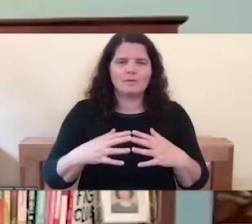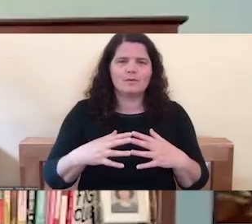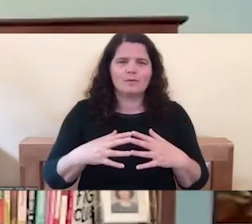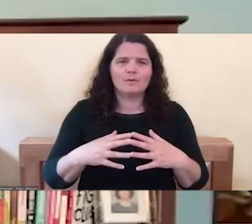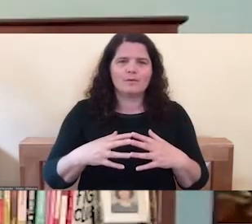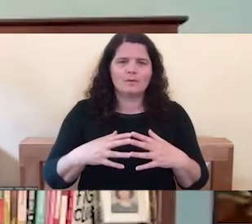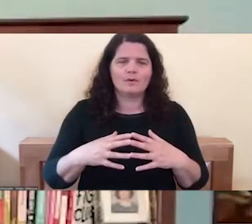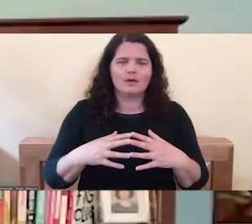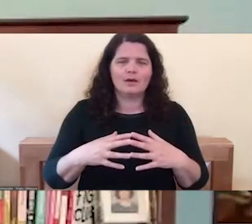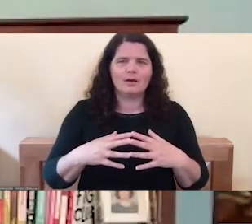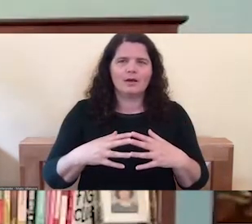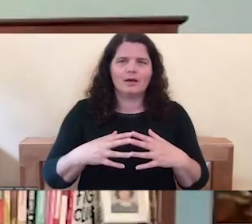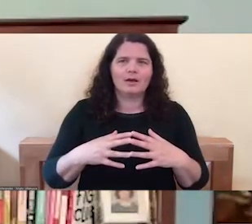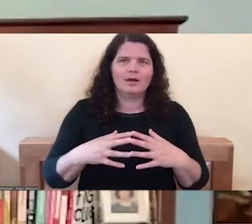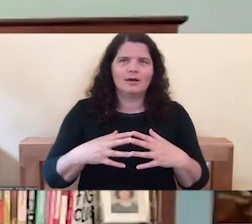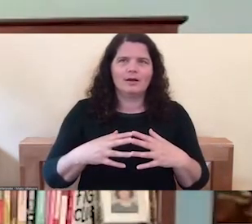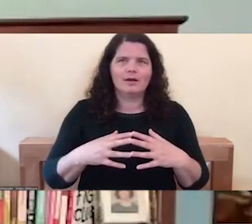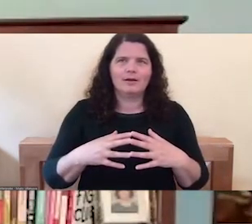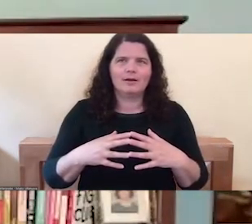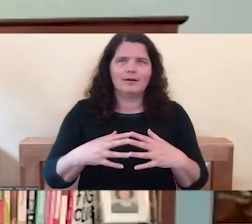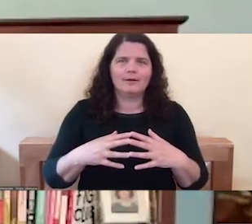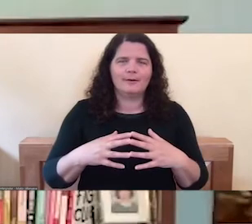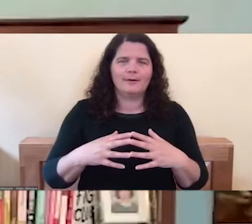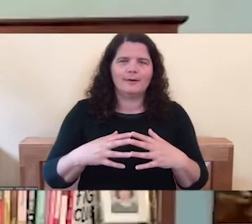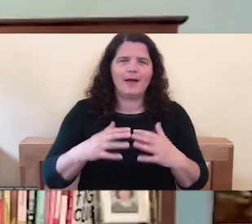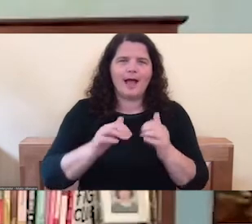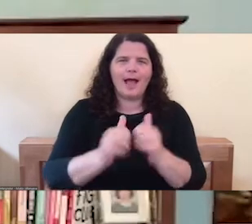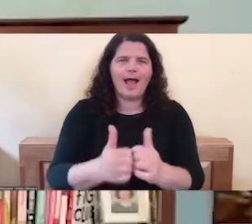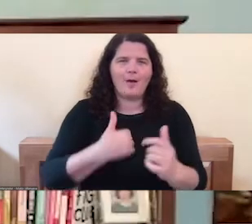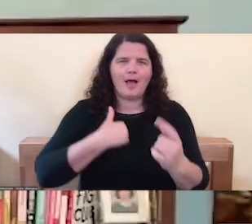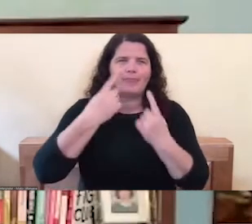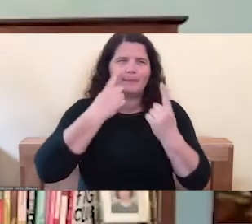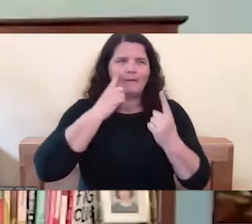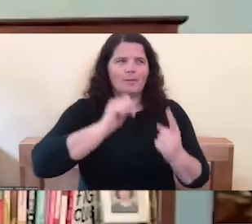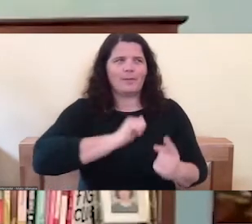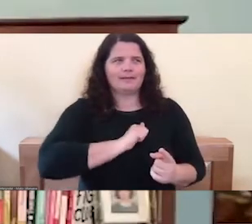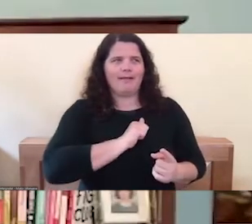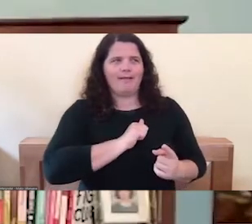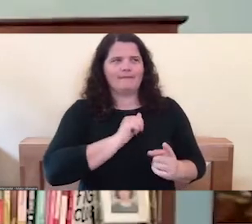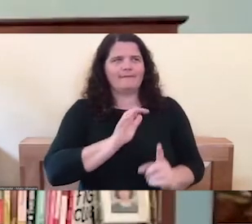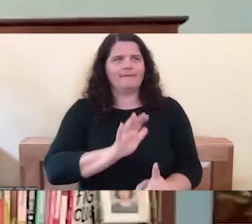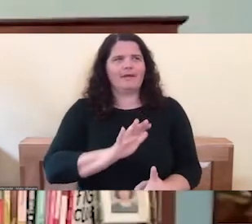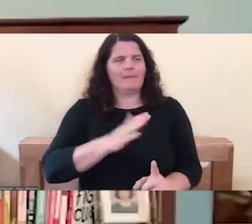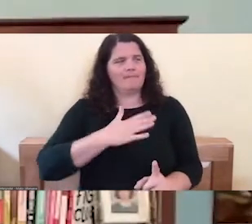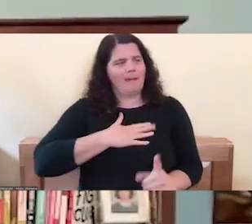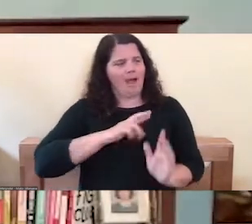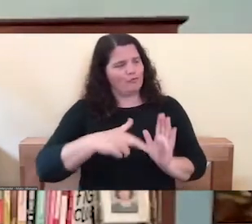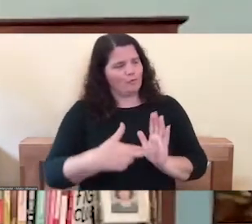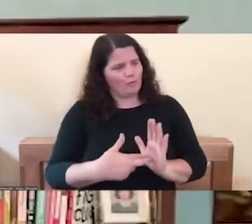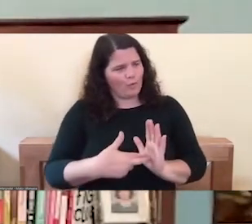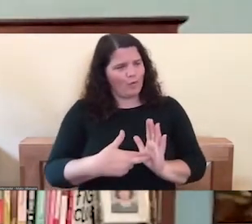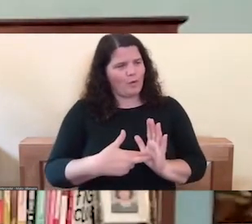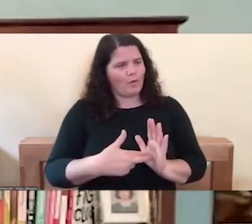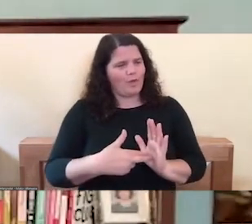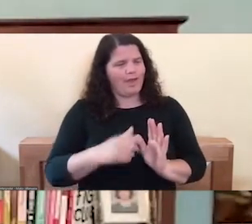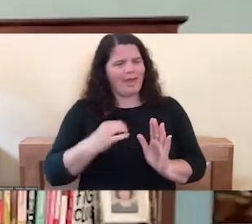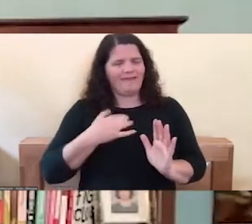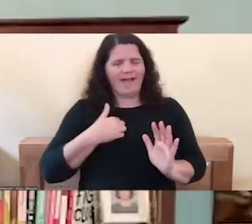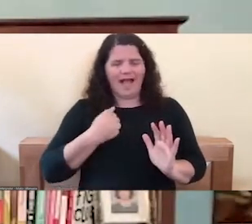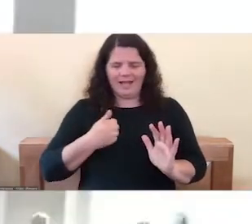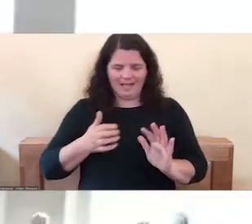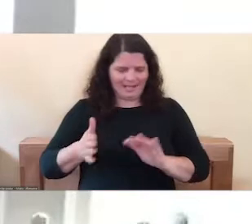at least, at least how I see my own, my own role. And this is like, I'm just as much as I can, if I can just get out of the way,